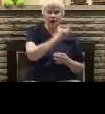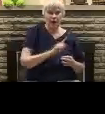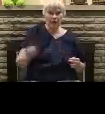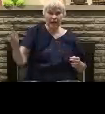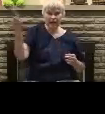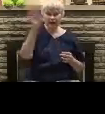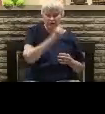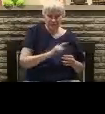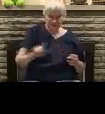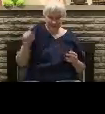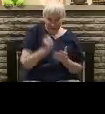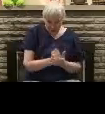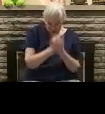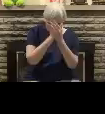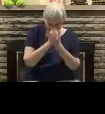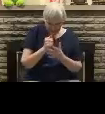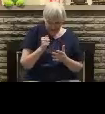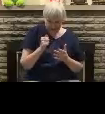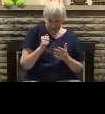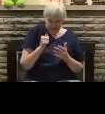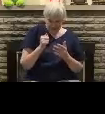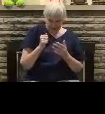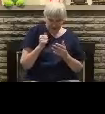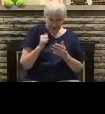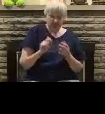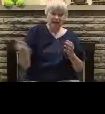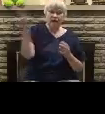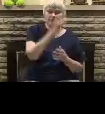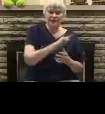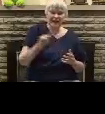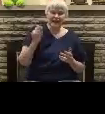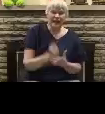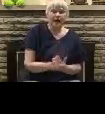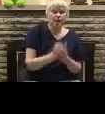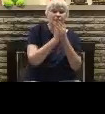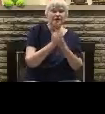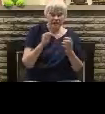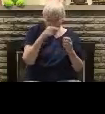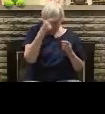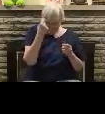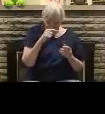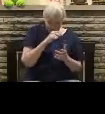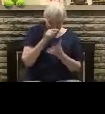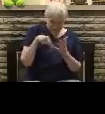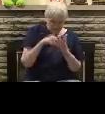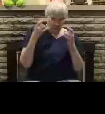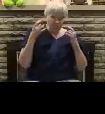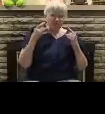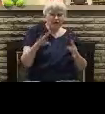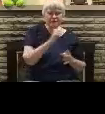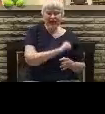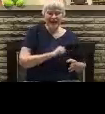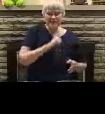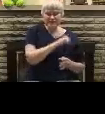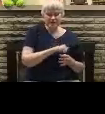And that's the only cure for this disease that is taking over our world. That's the only cure for this apostasy that is taking